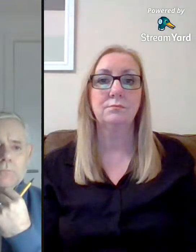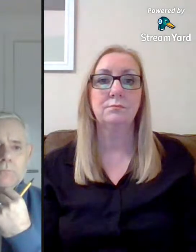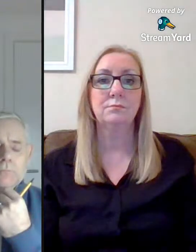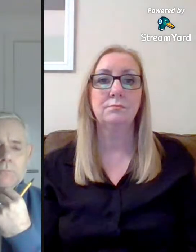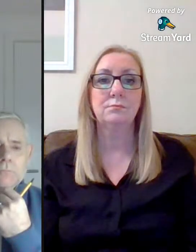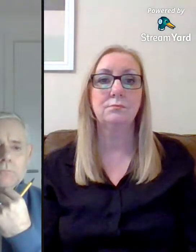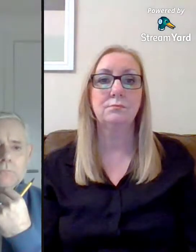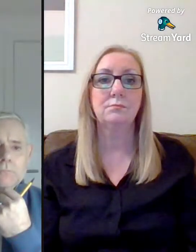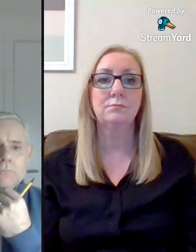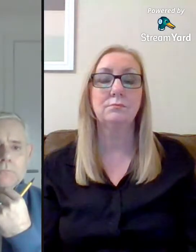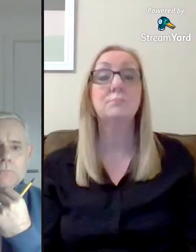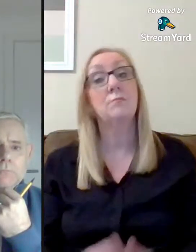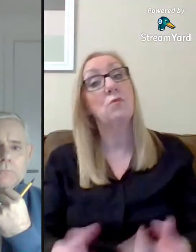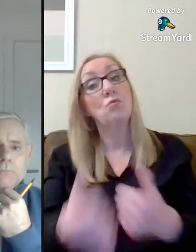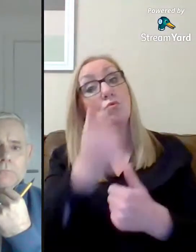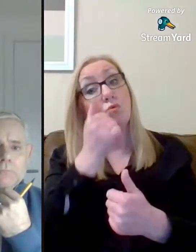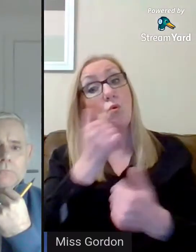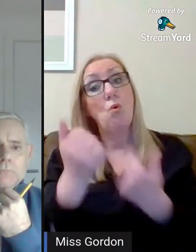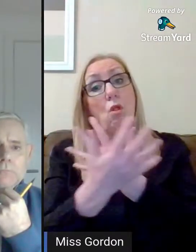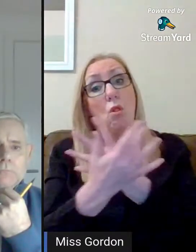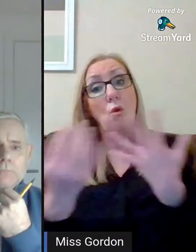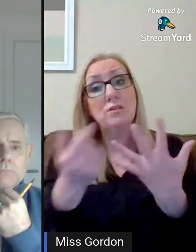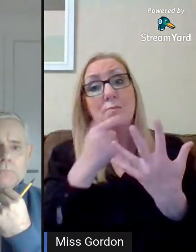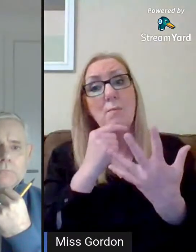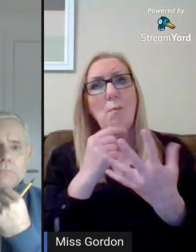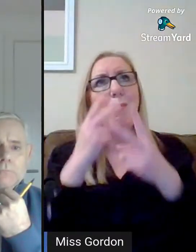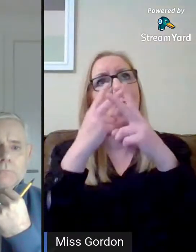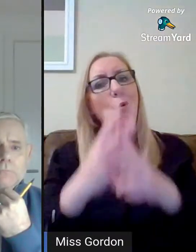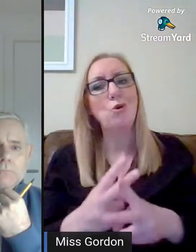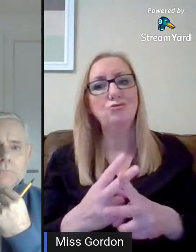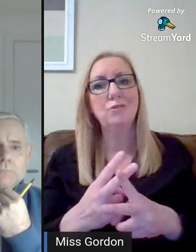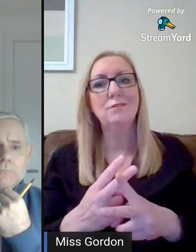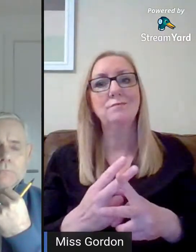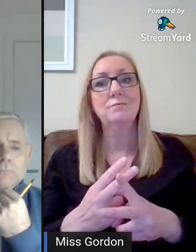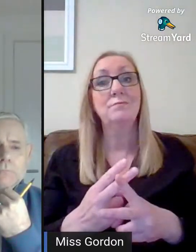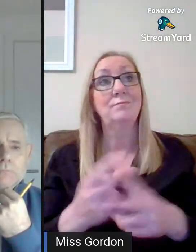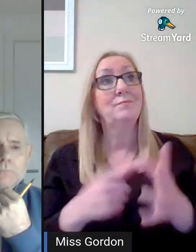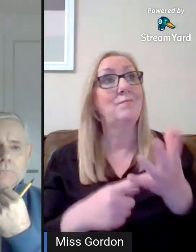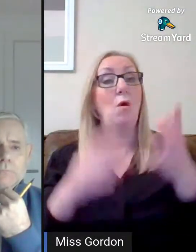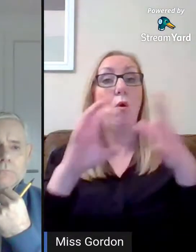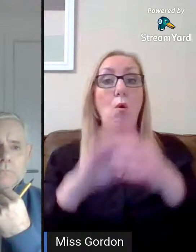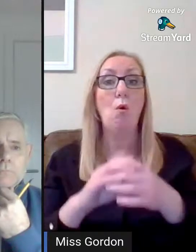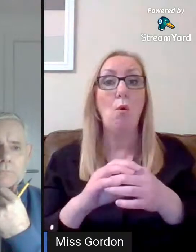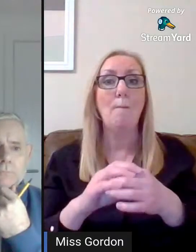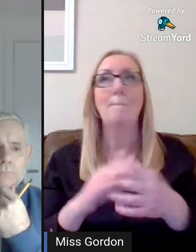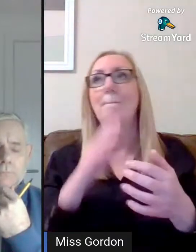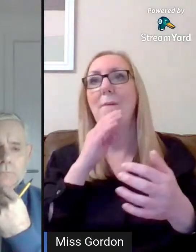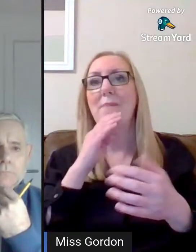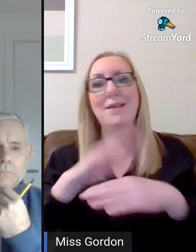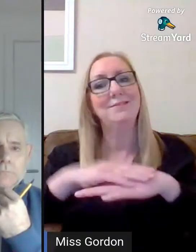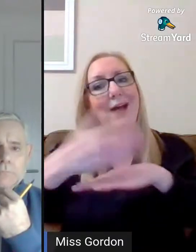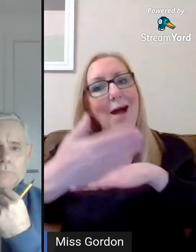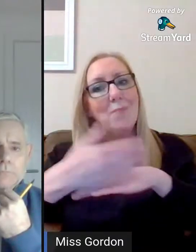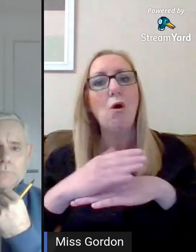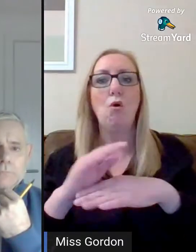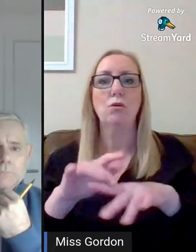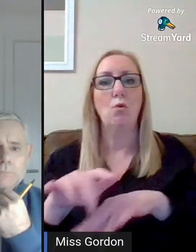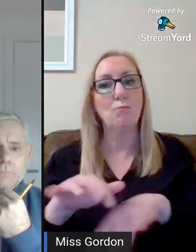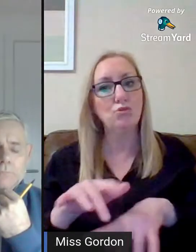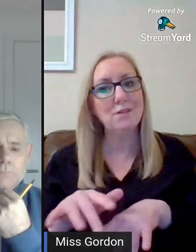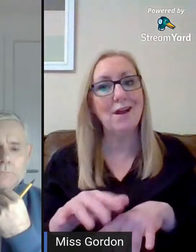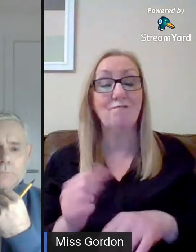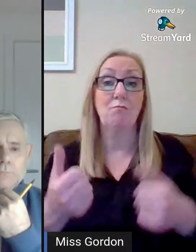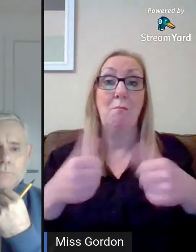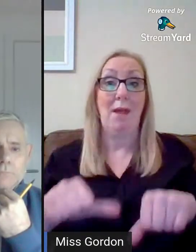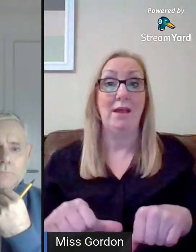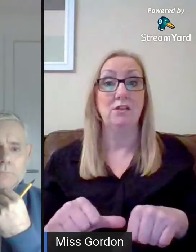Okay. Now, we know that many of you are going to be watching this at home just now. Some of you are in a bit of a tablet or a computer. If you've managed to get it